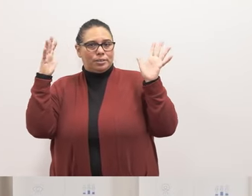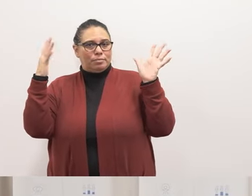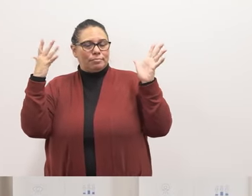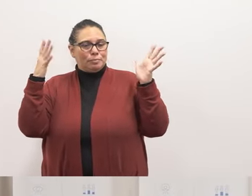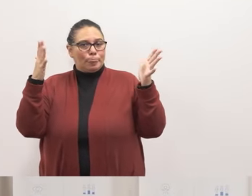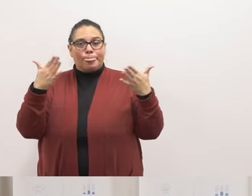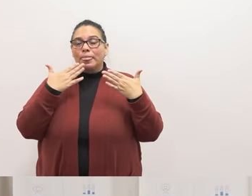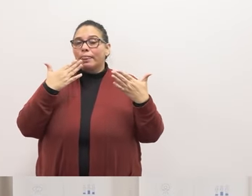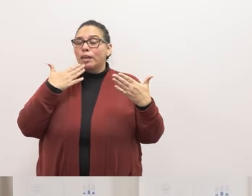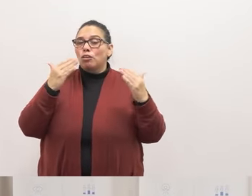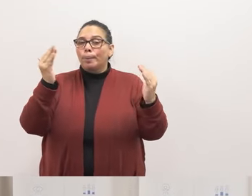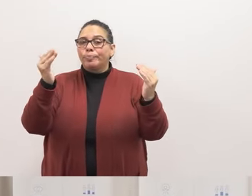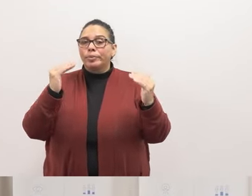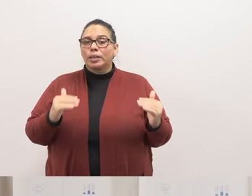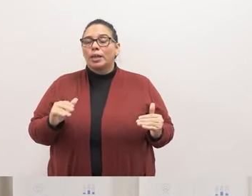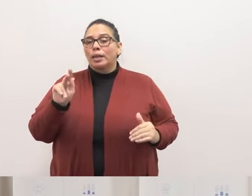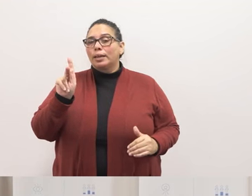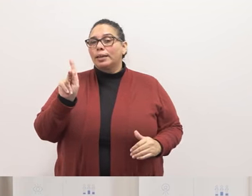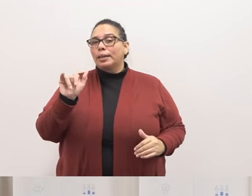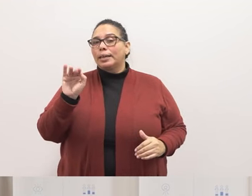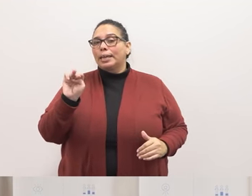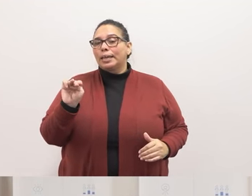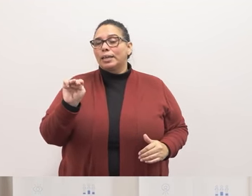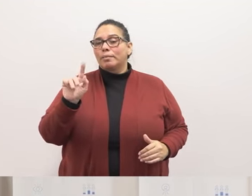Next, have Kim Tabari.